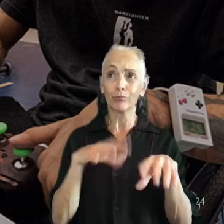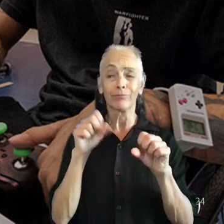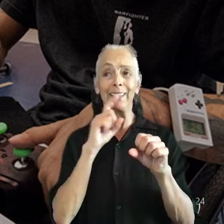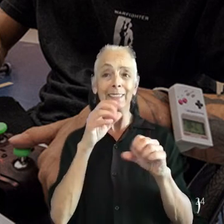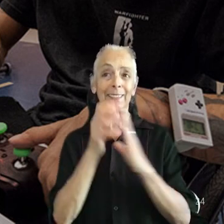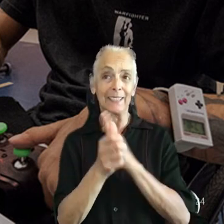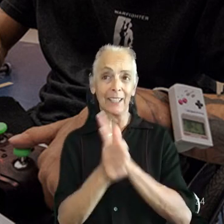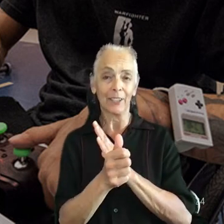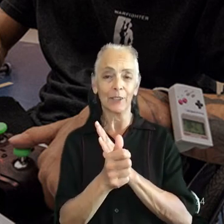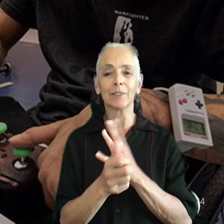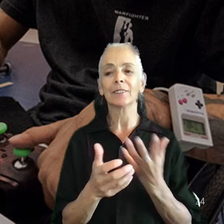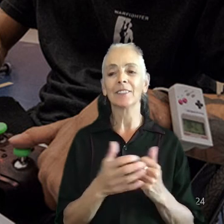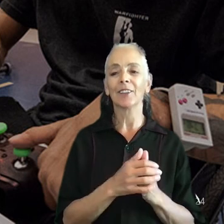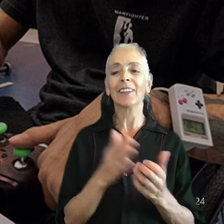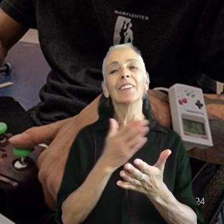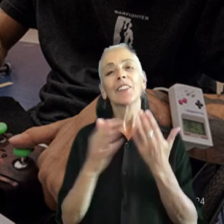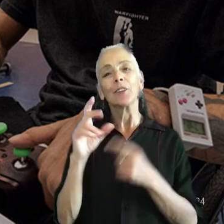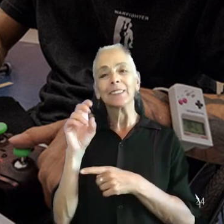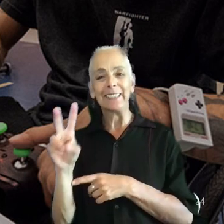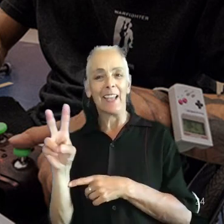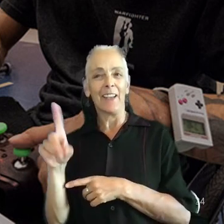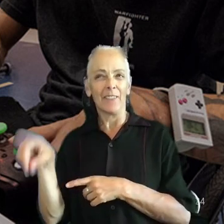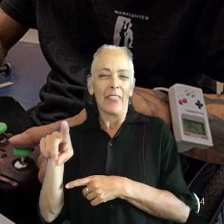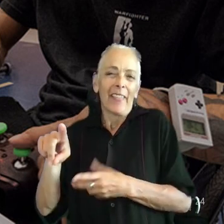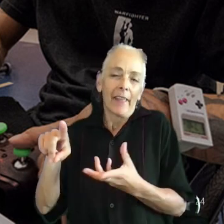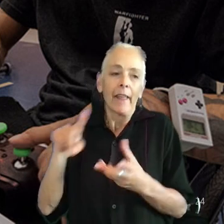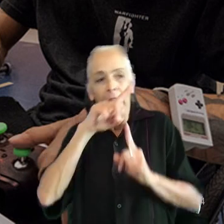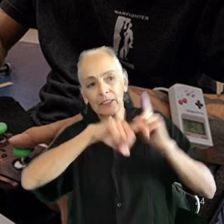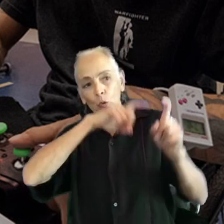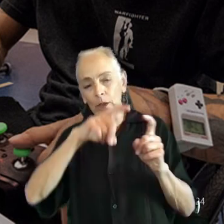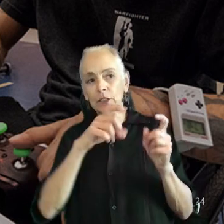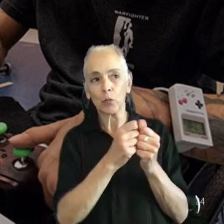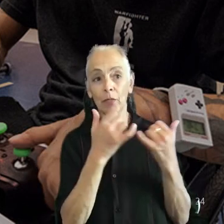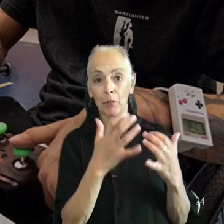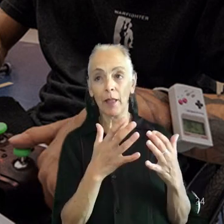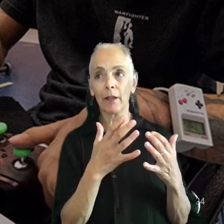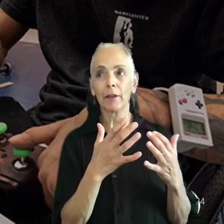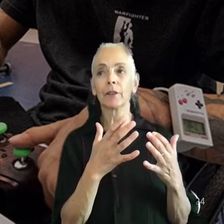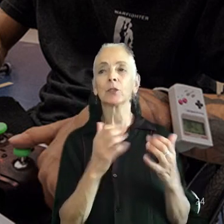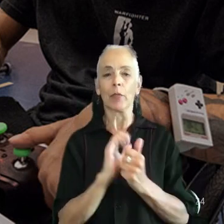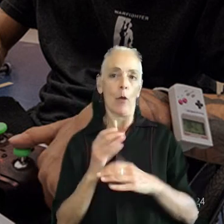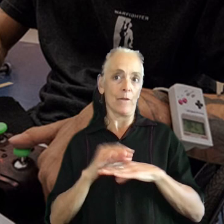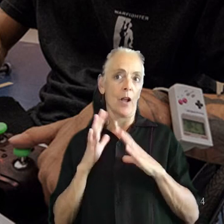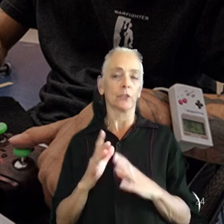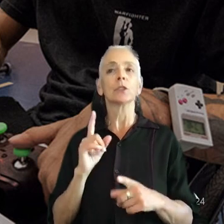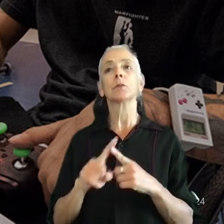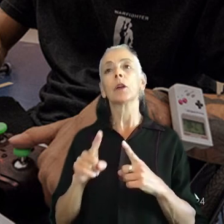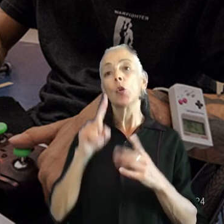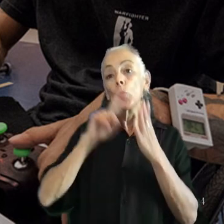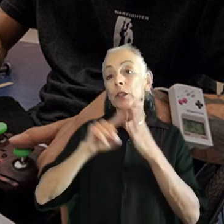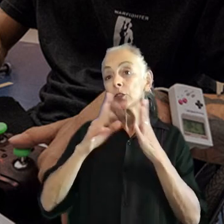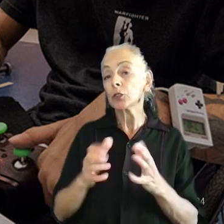so even though the dev teams are actually the ones asking the questions with the players, with our advisors, researchers with experience and